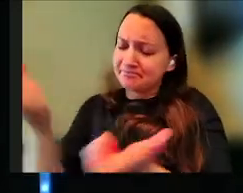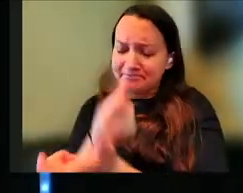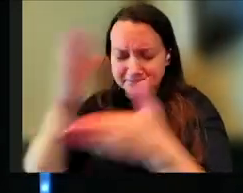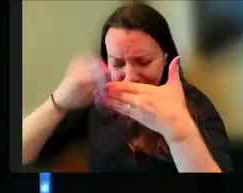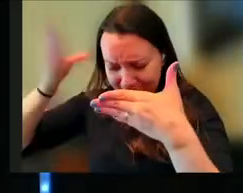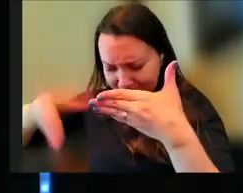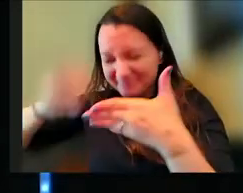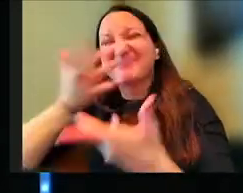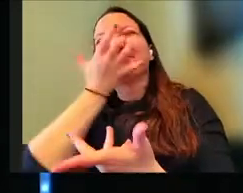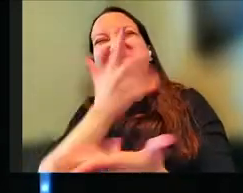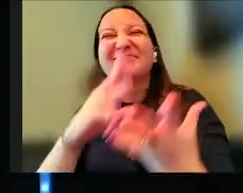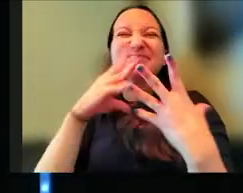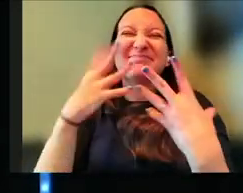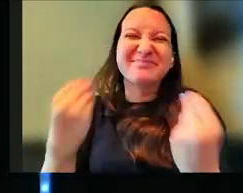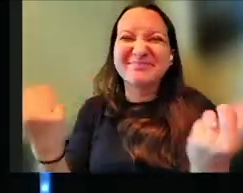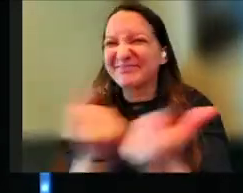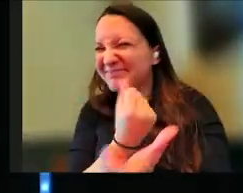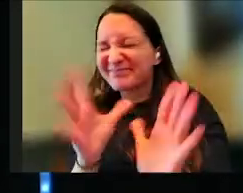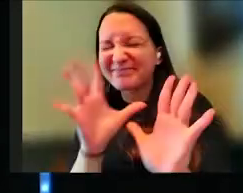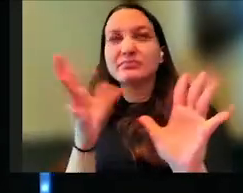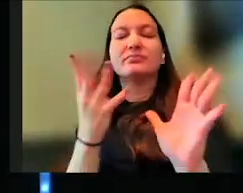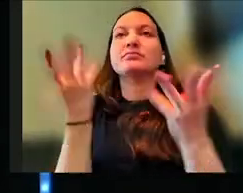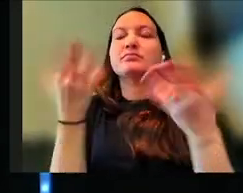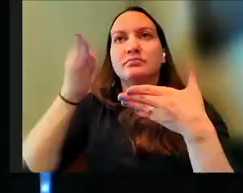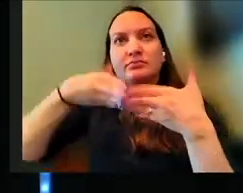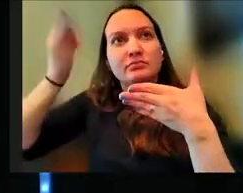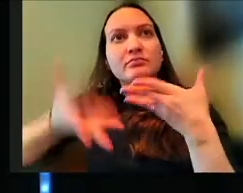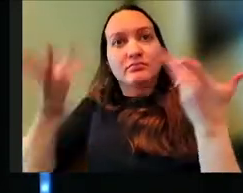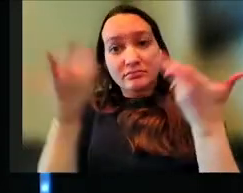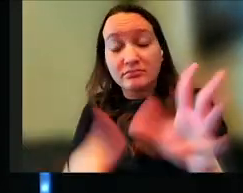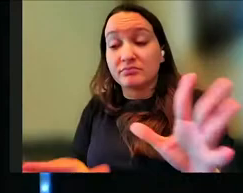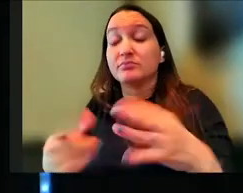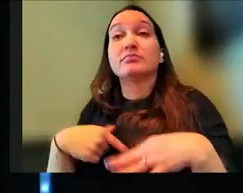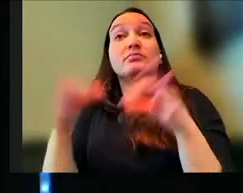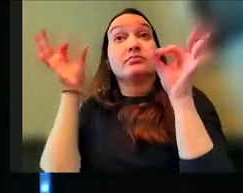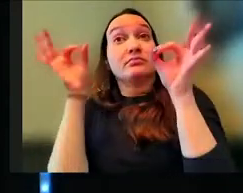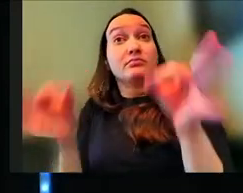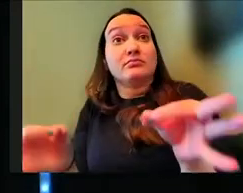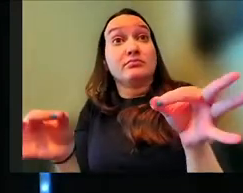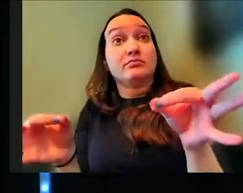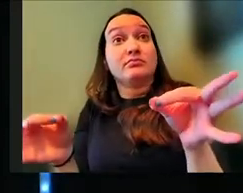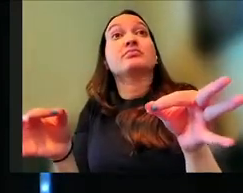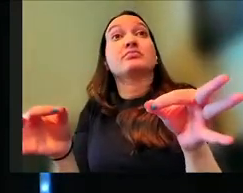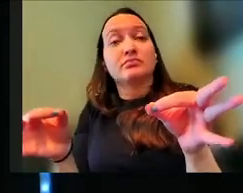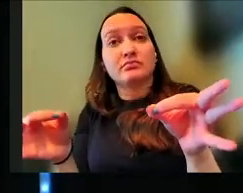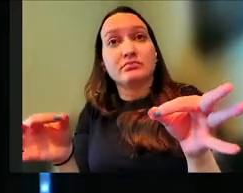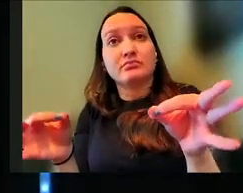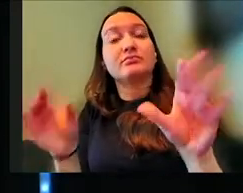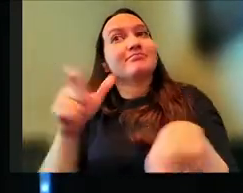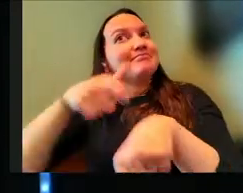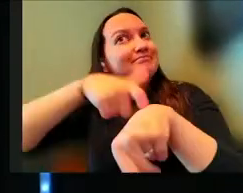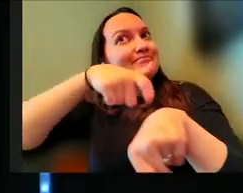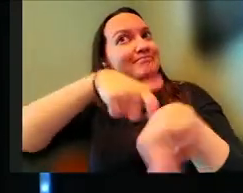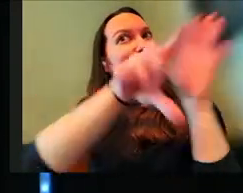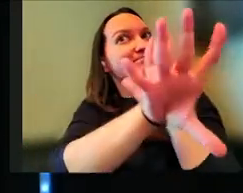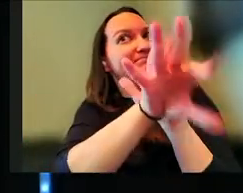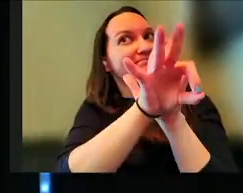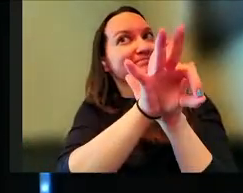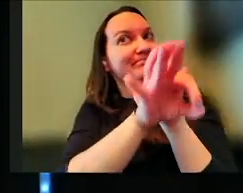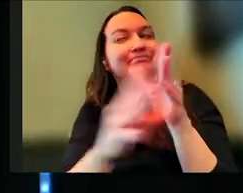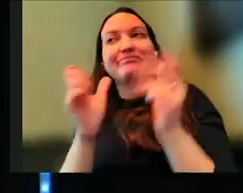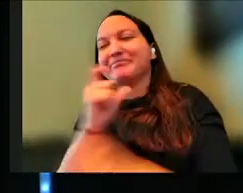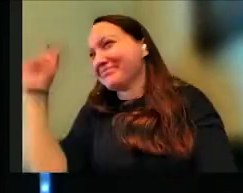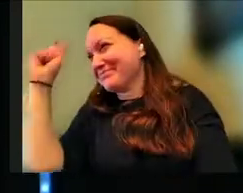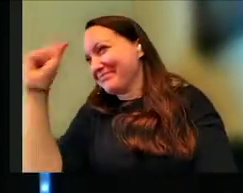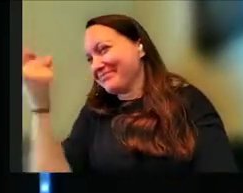hot, humid, all the things. I like, all right, let's just get out of here. So what I did is I made the choice to choose time over wisdom and safety,